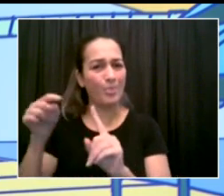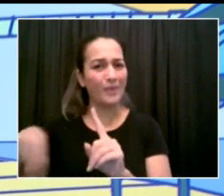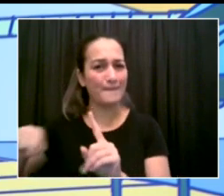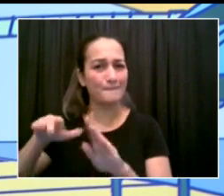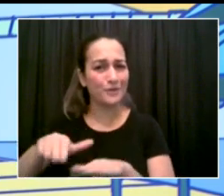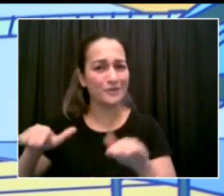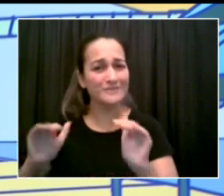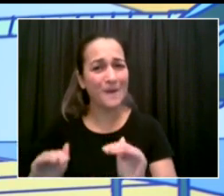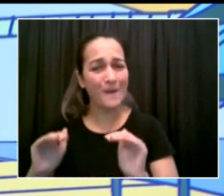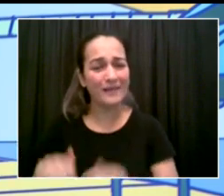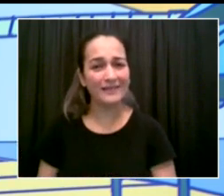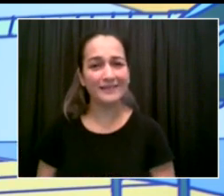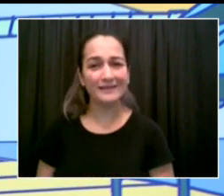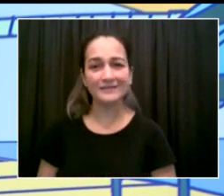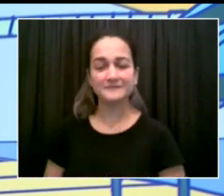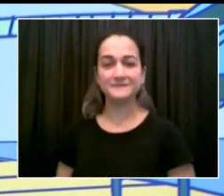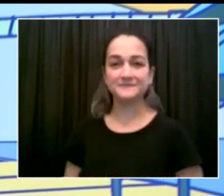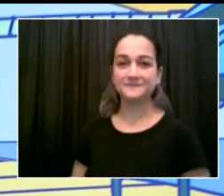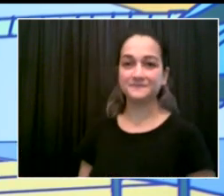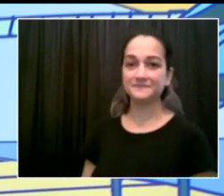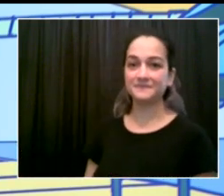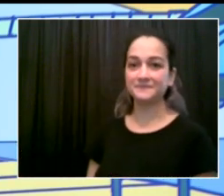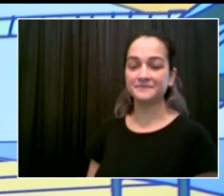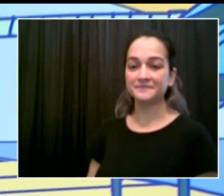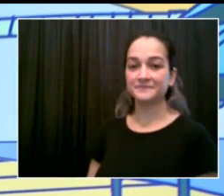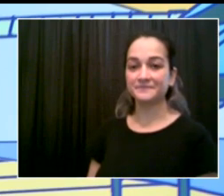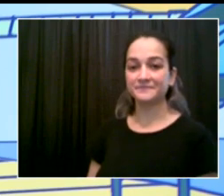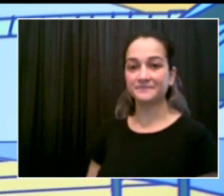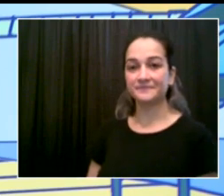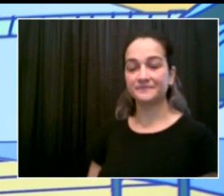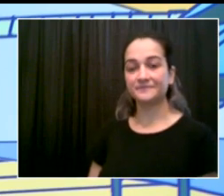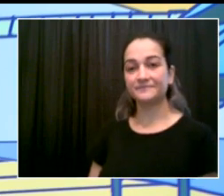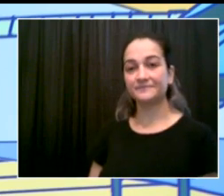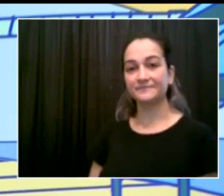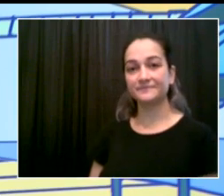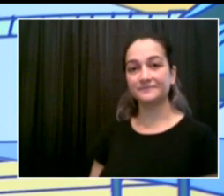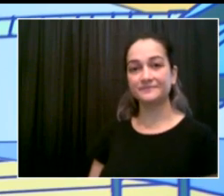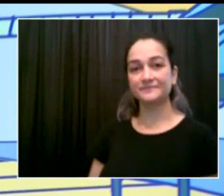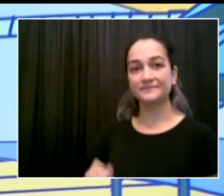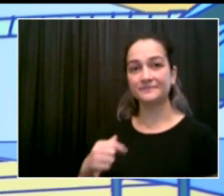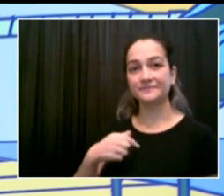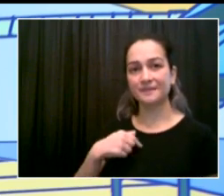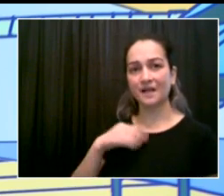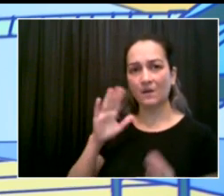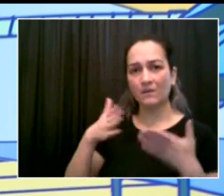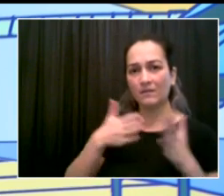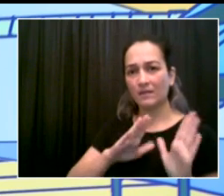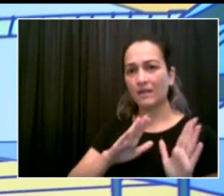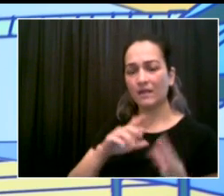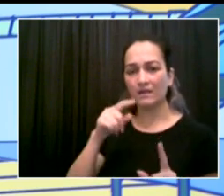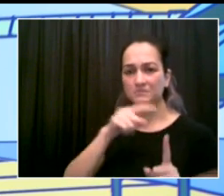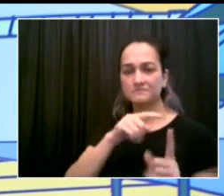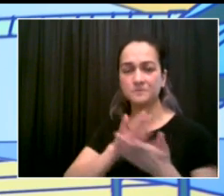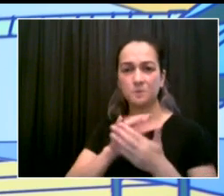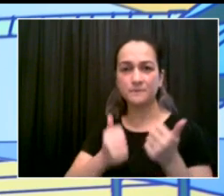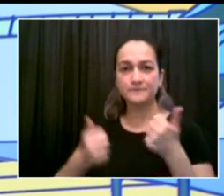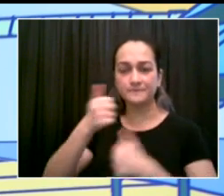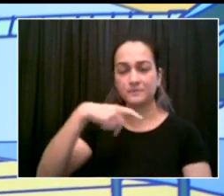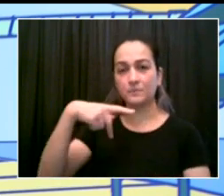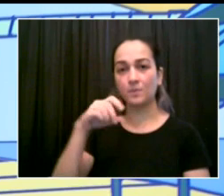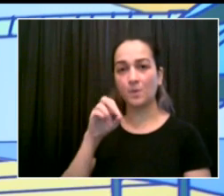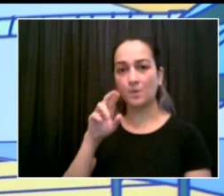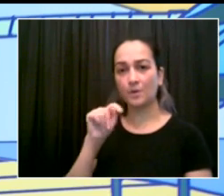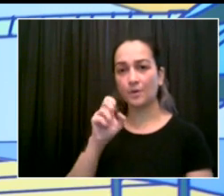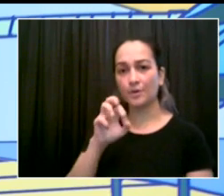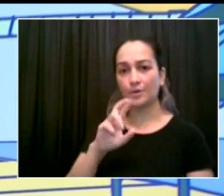I really think this is a crucial area of concern. I really do, and what we're trying to make clear today is we can tell you some pieces today,